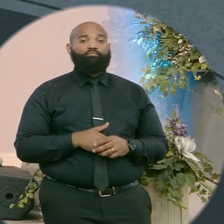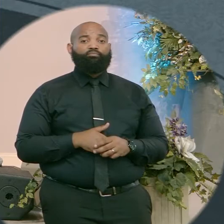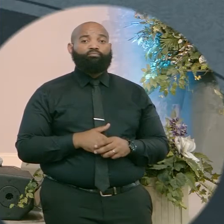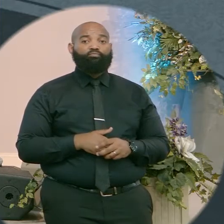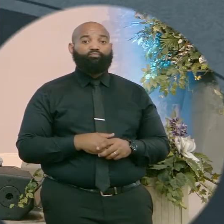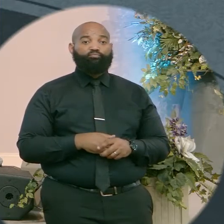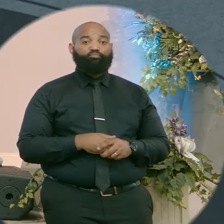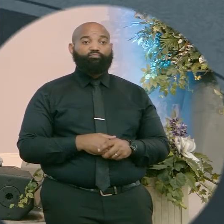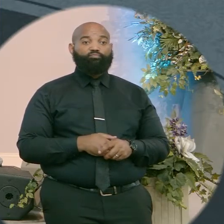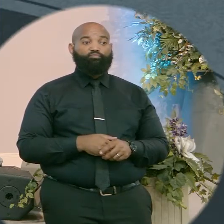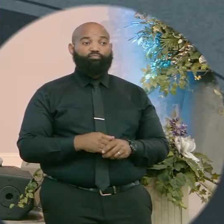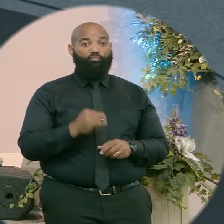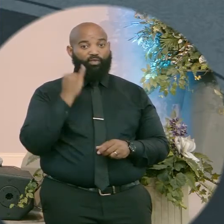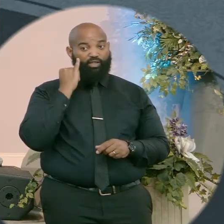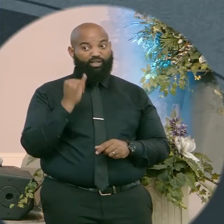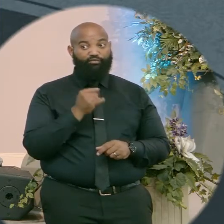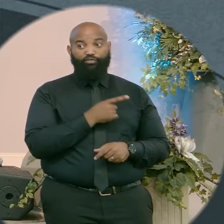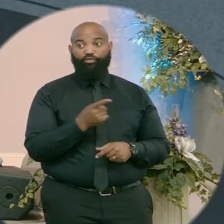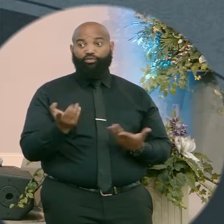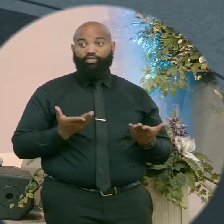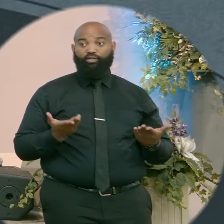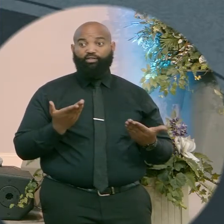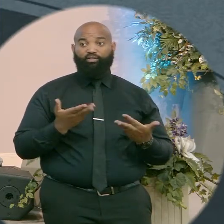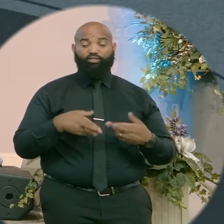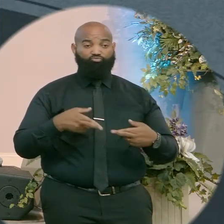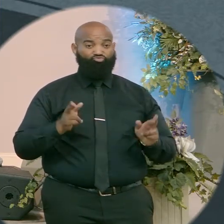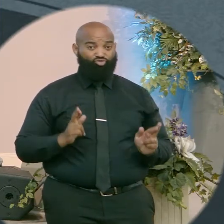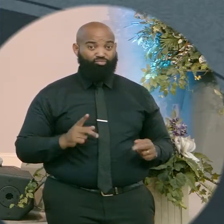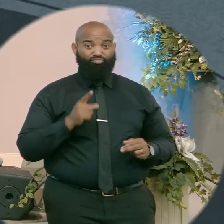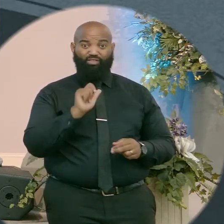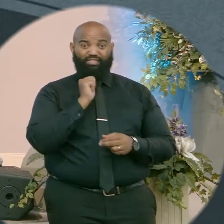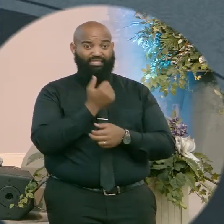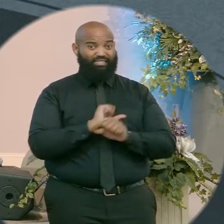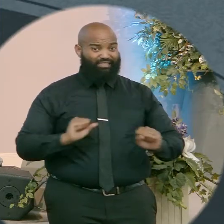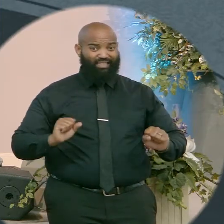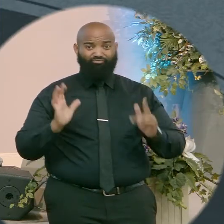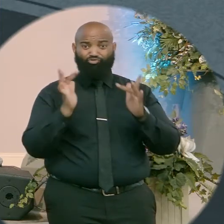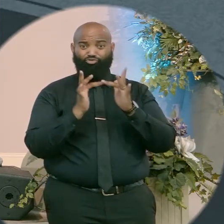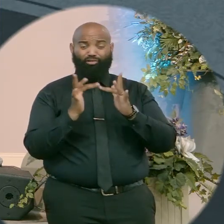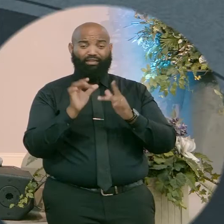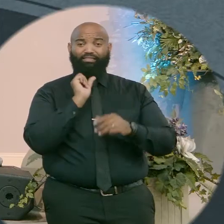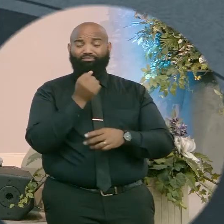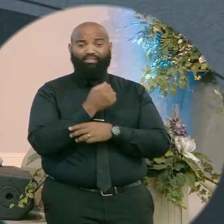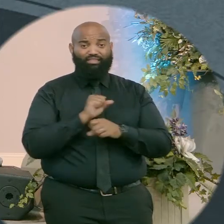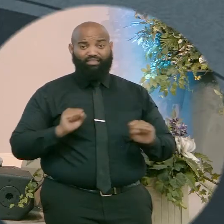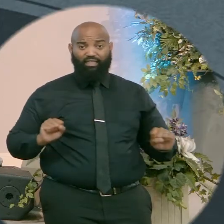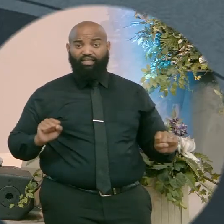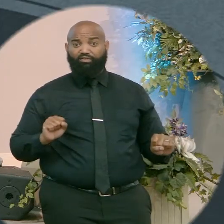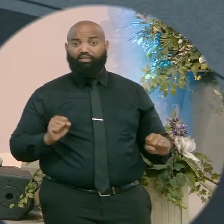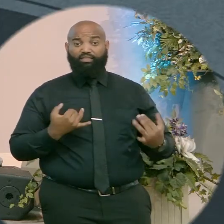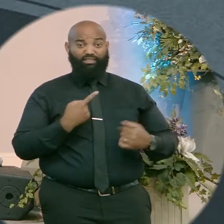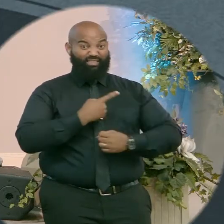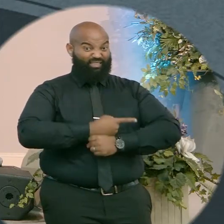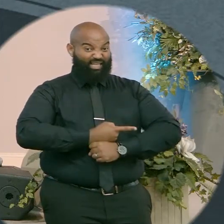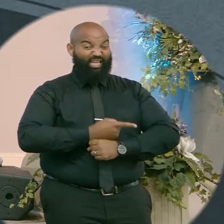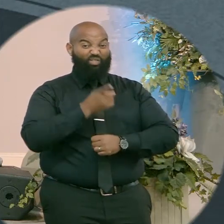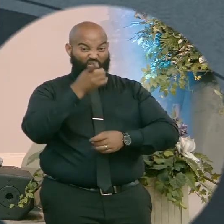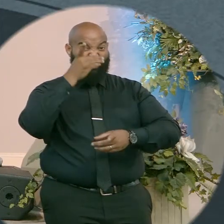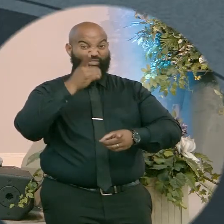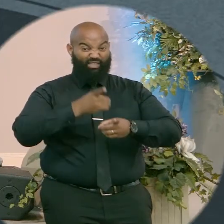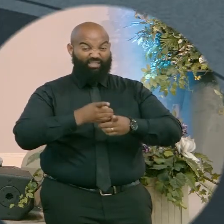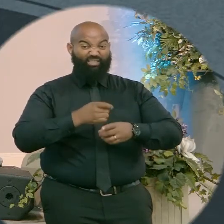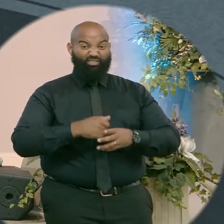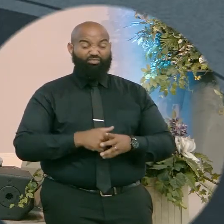So if you're in this building and you've never made him Lord and Savior, if you're online and you never made him Lord and Savior, today can be a day of freedom.